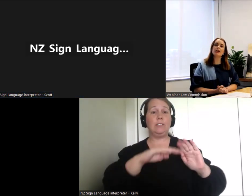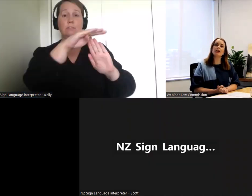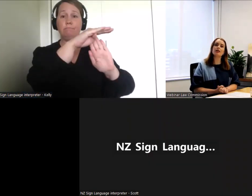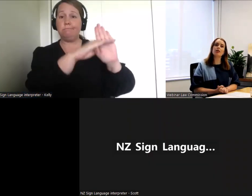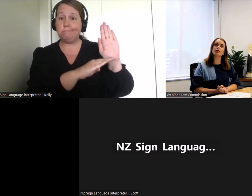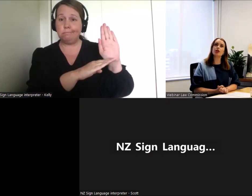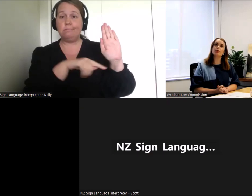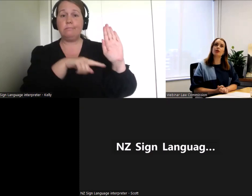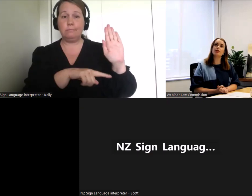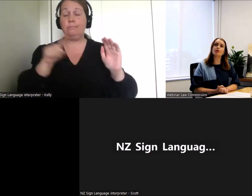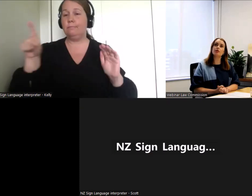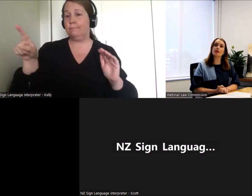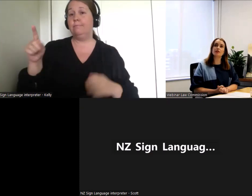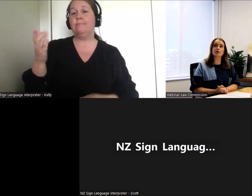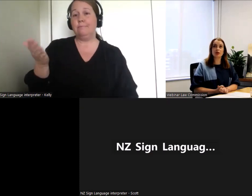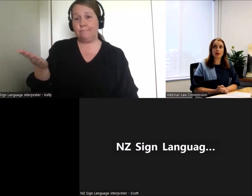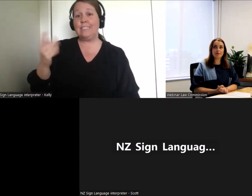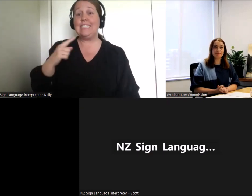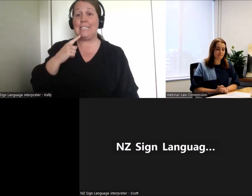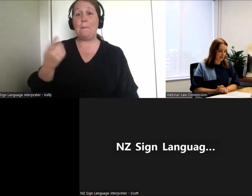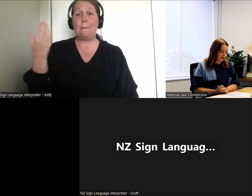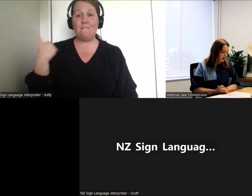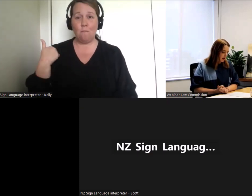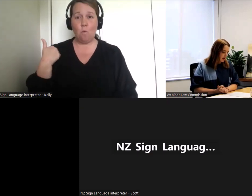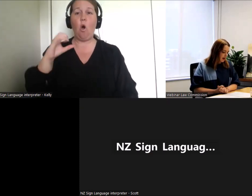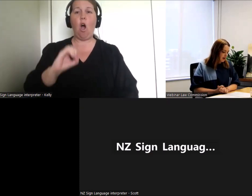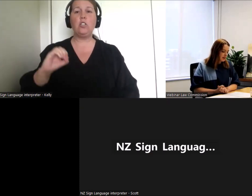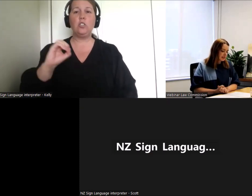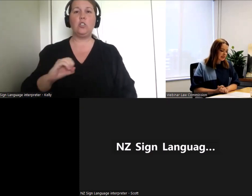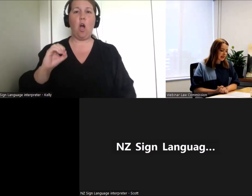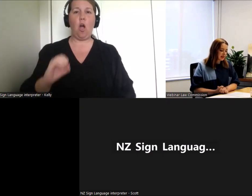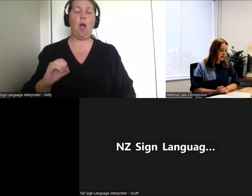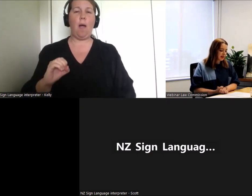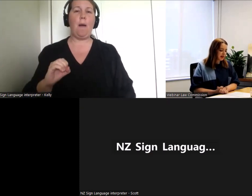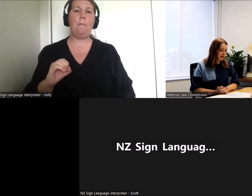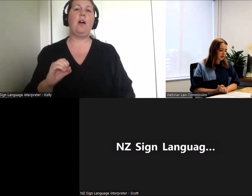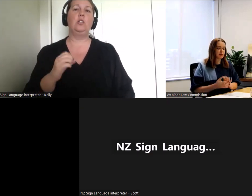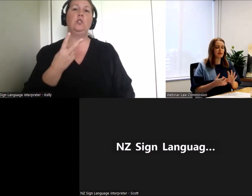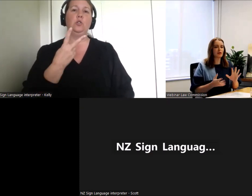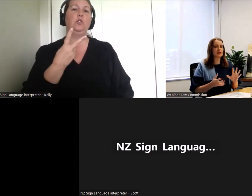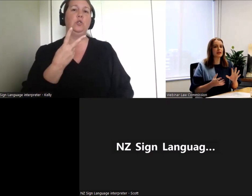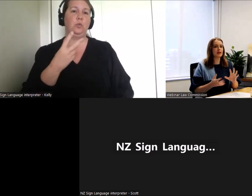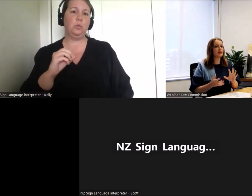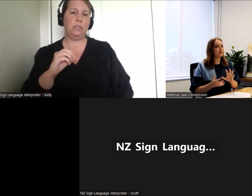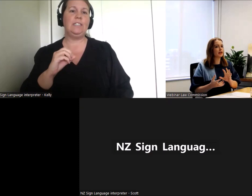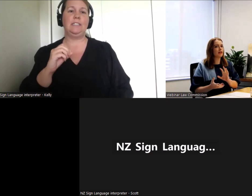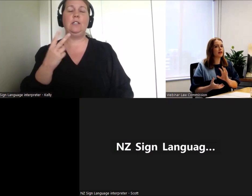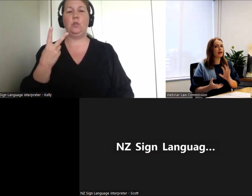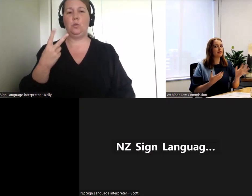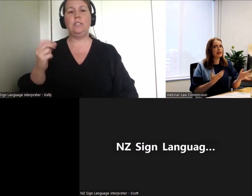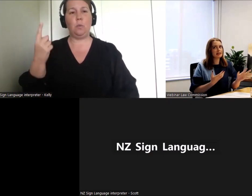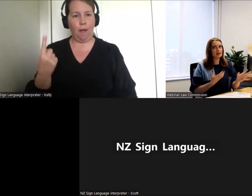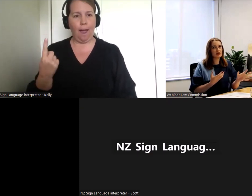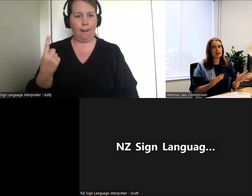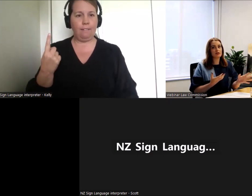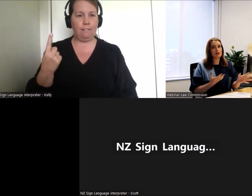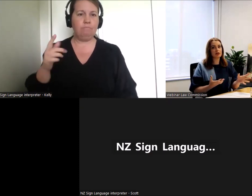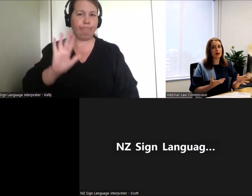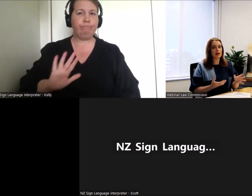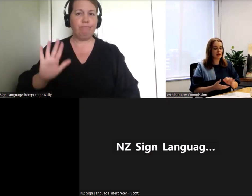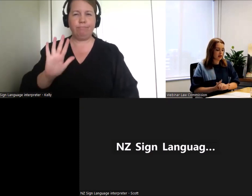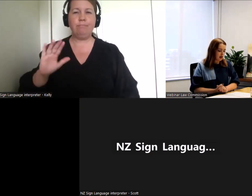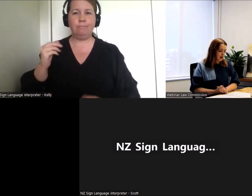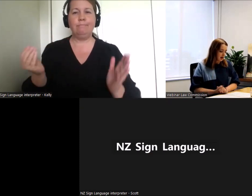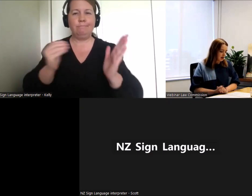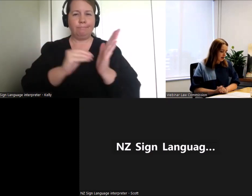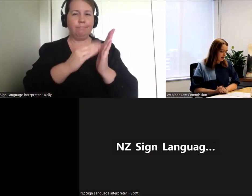published in October 2021. Since then, we've been focusing on carrying out research to